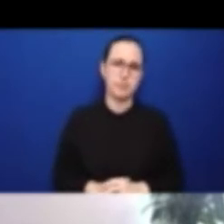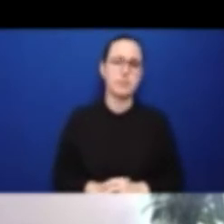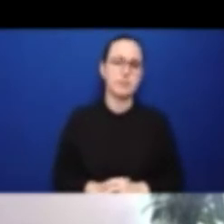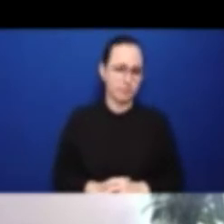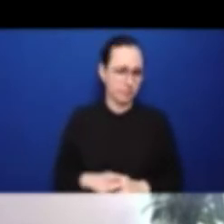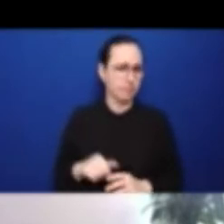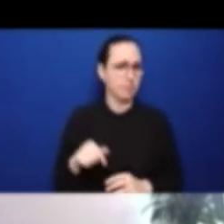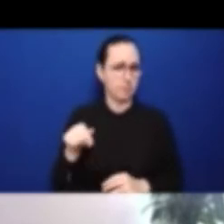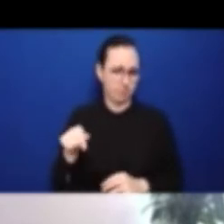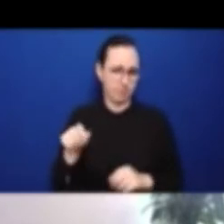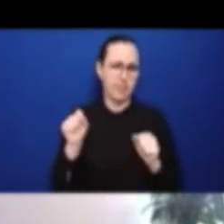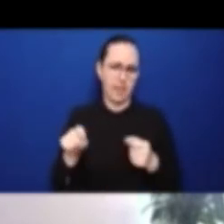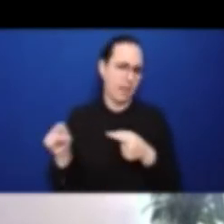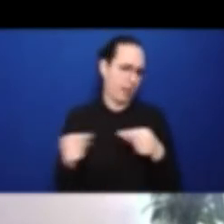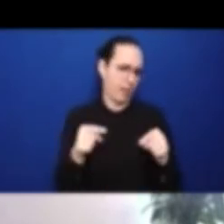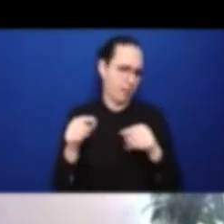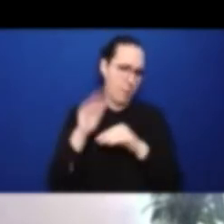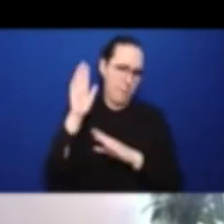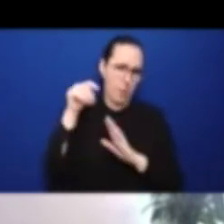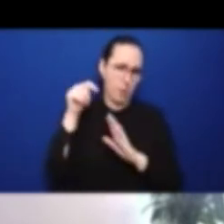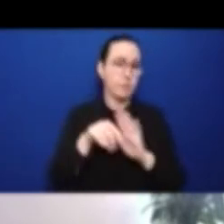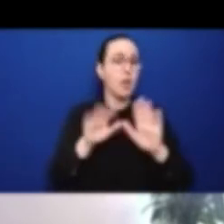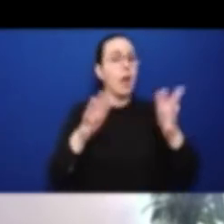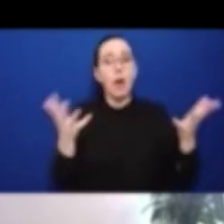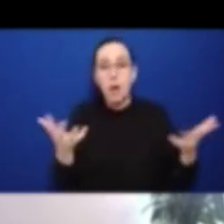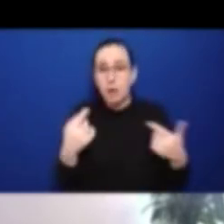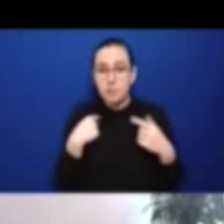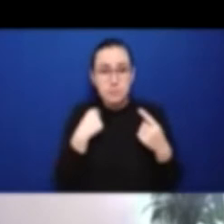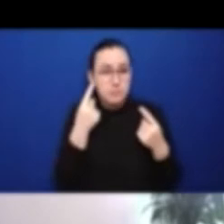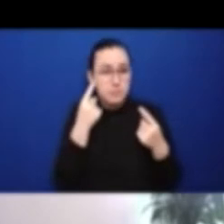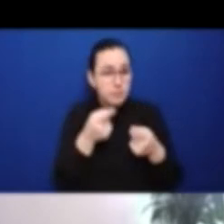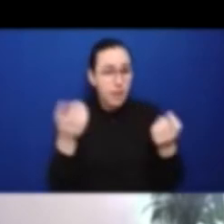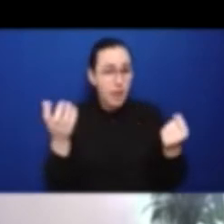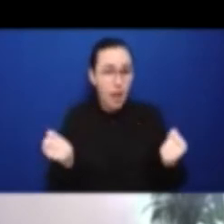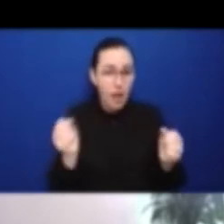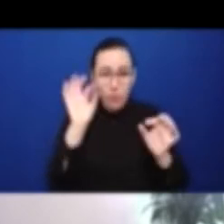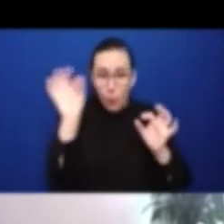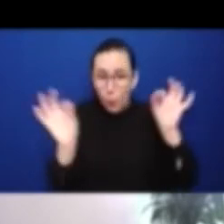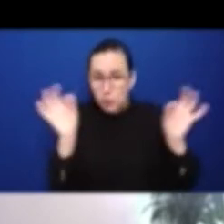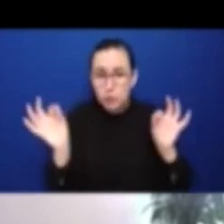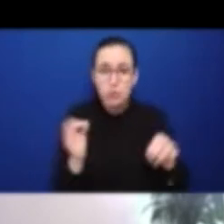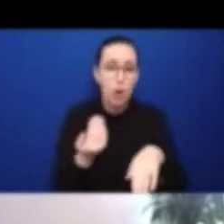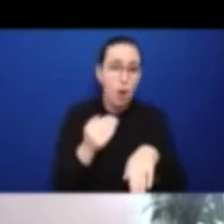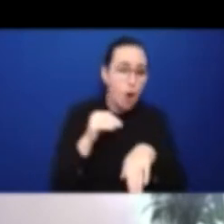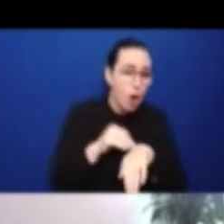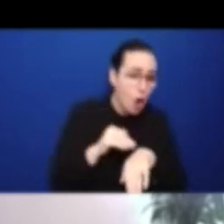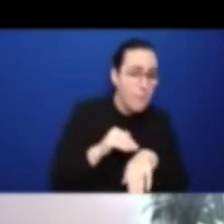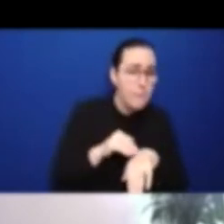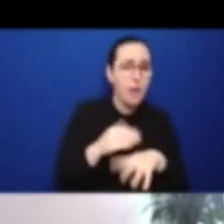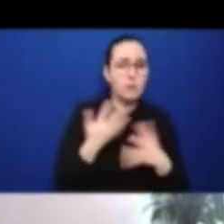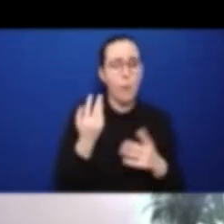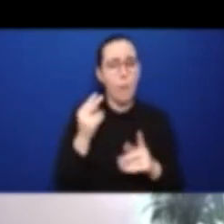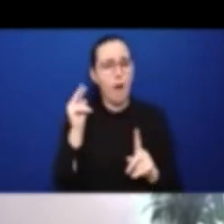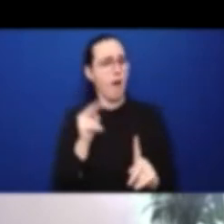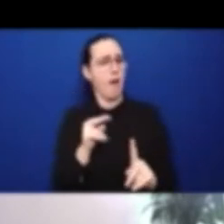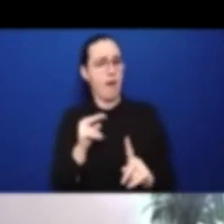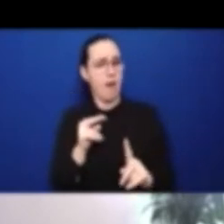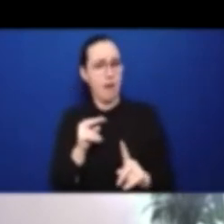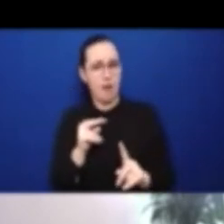Anyway, the floor is open. If anybody wants to make a quick observation, or take Andrew to task or anything.